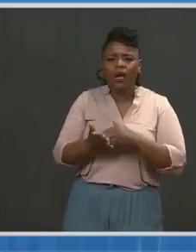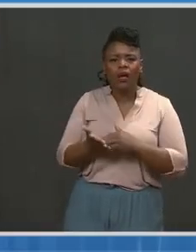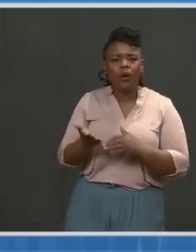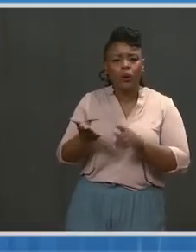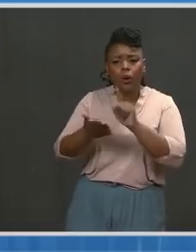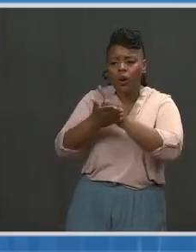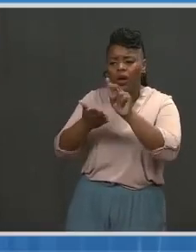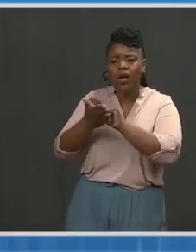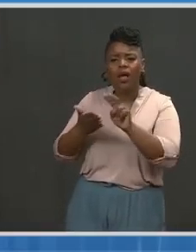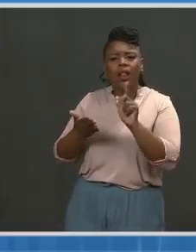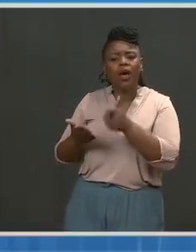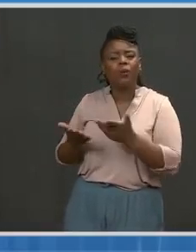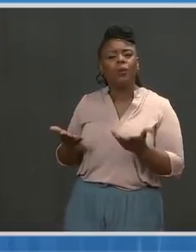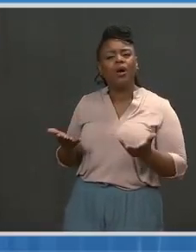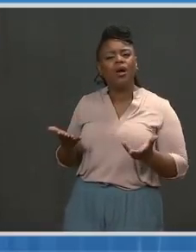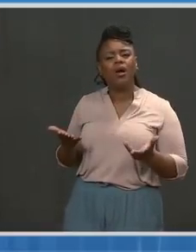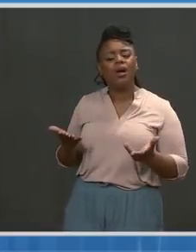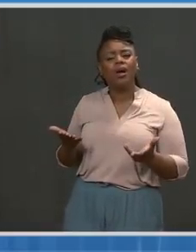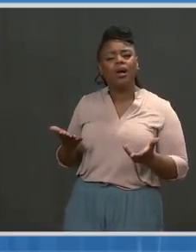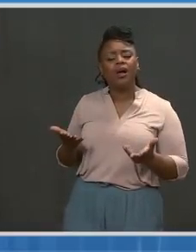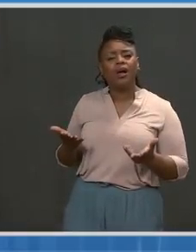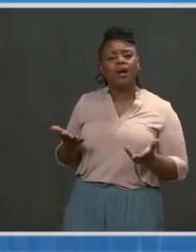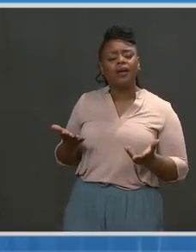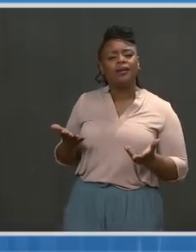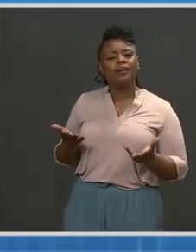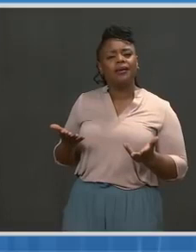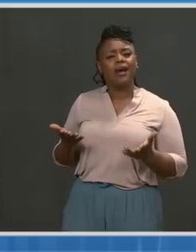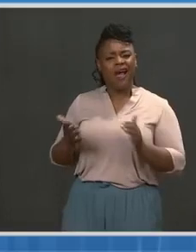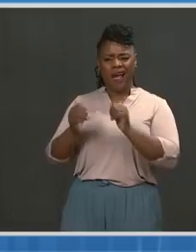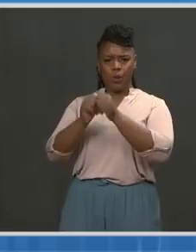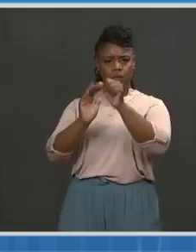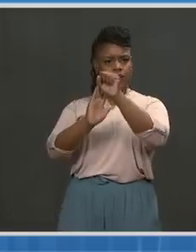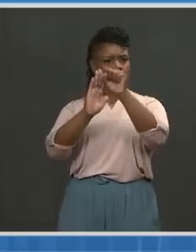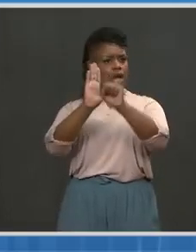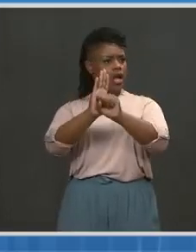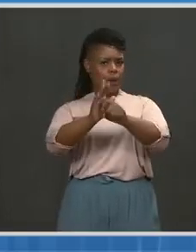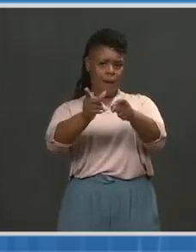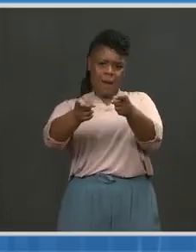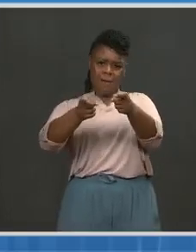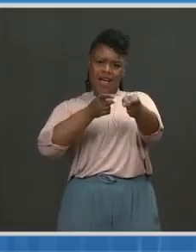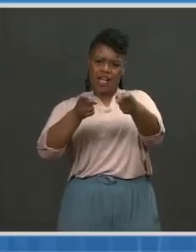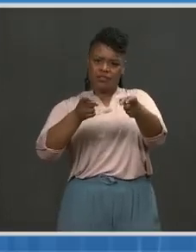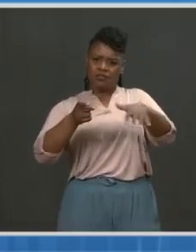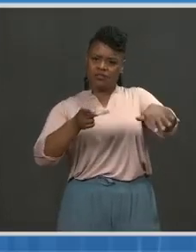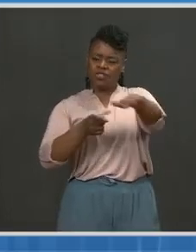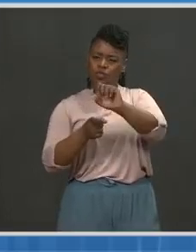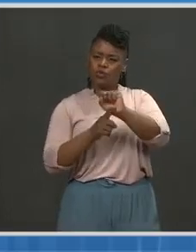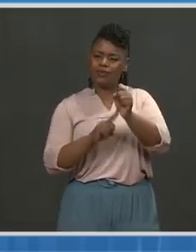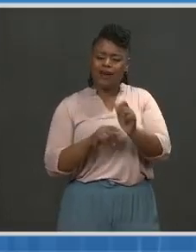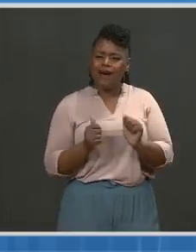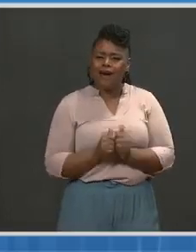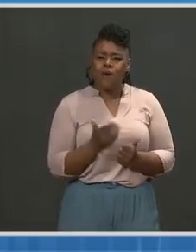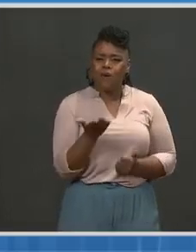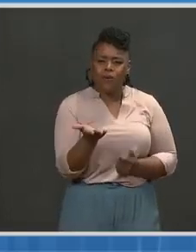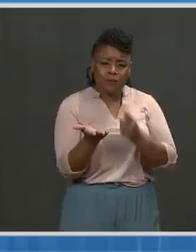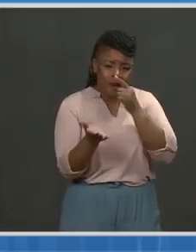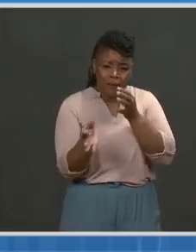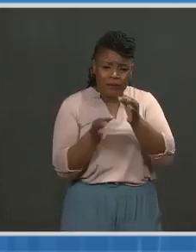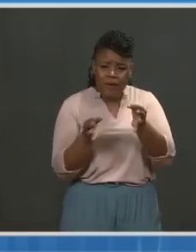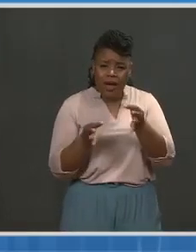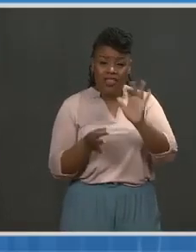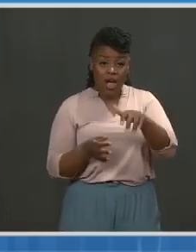again a couple weeks later? And how should states manage such outbreaks with variant cases circulating?